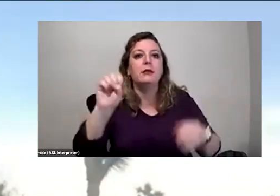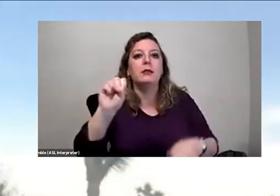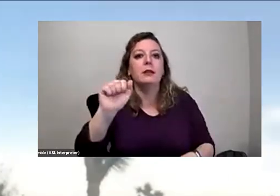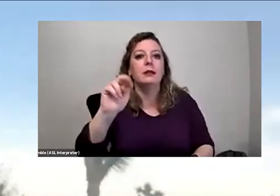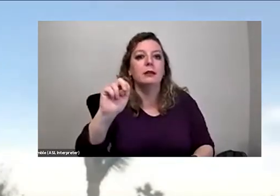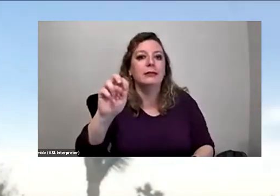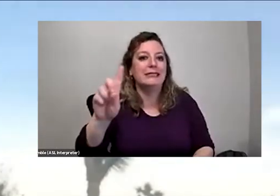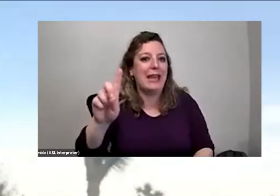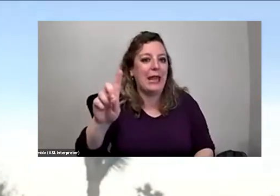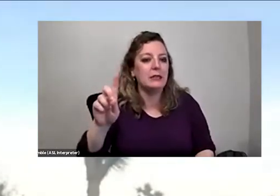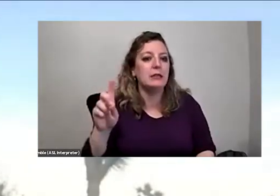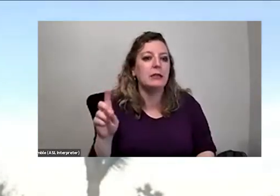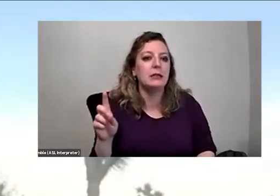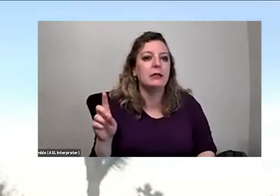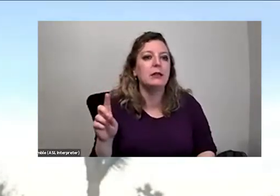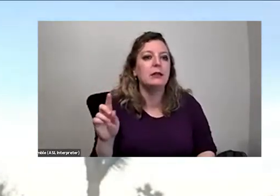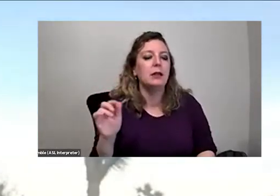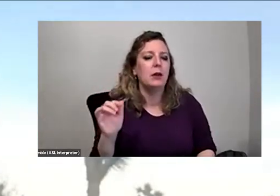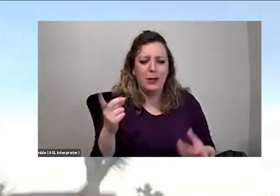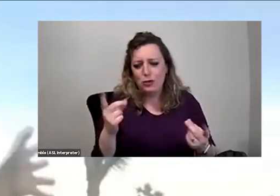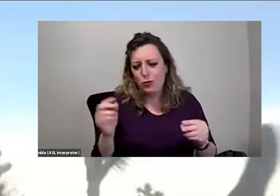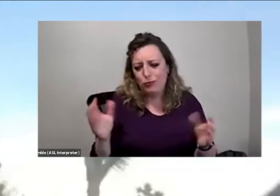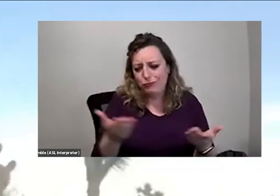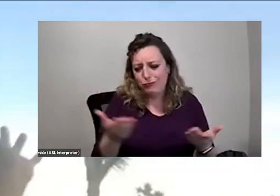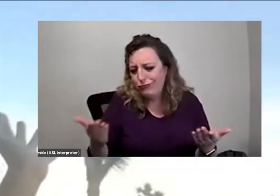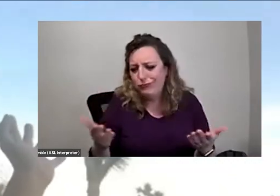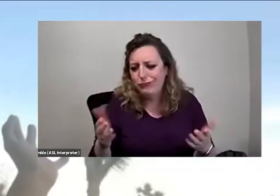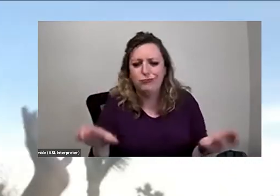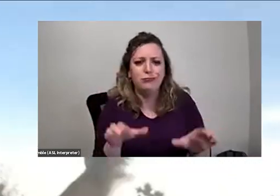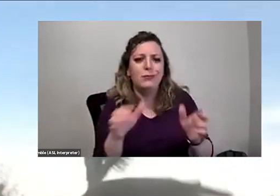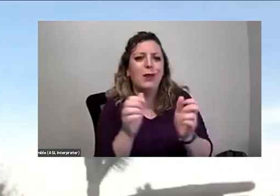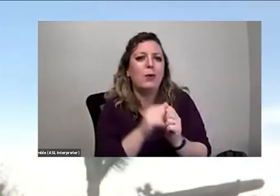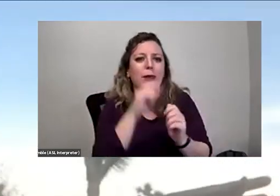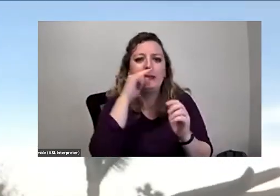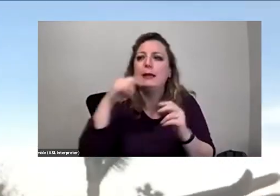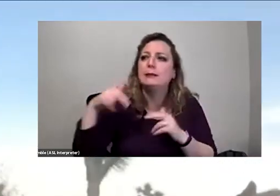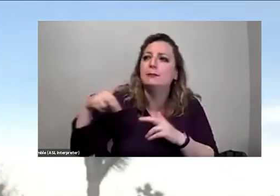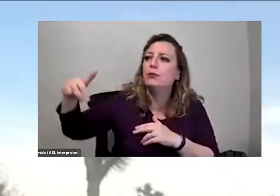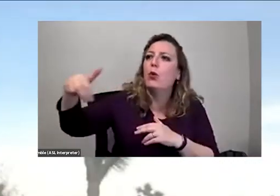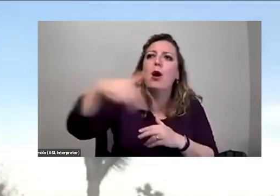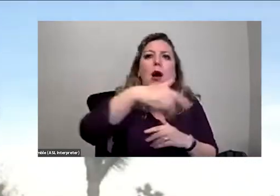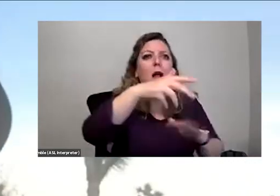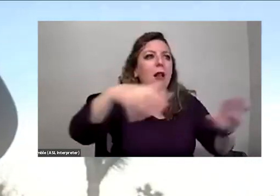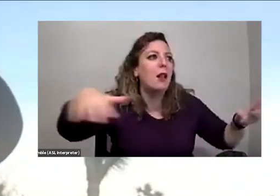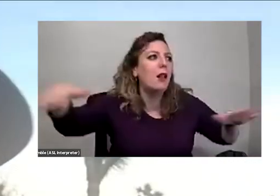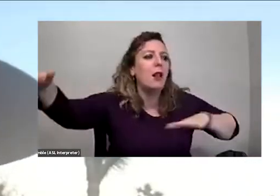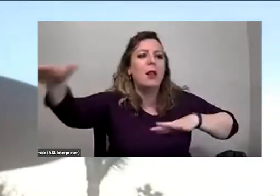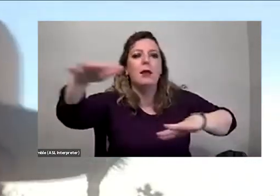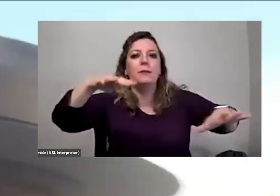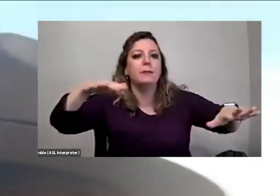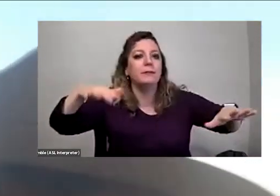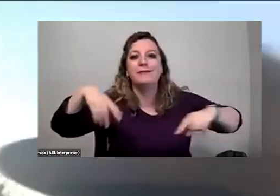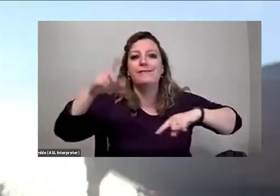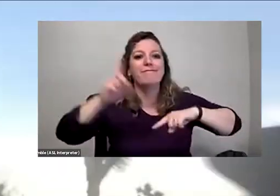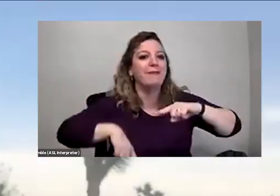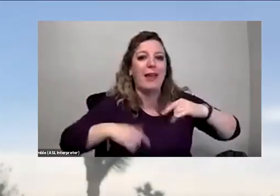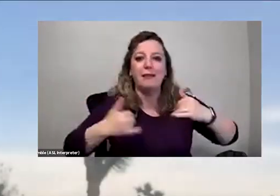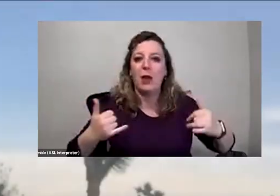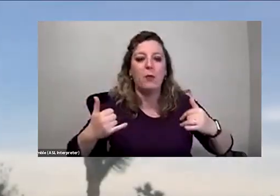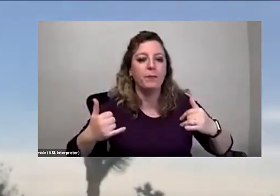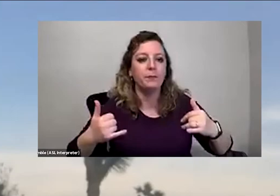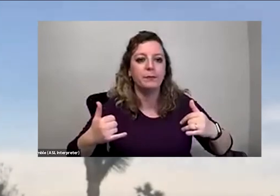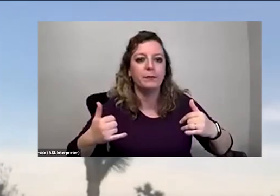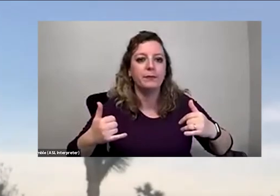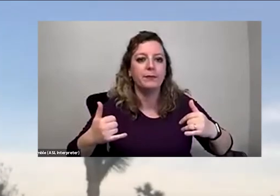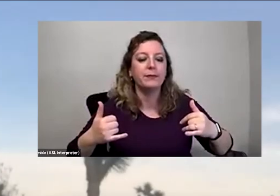We used to do like activities with the kids. We would just walk through the desert. We'd have them spread out. We can't do those activities